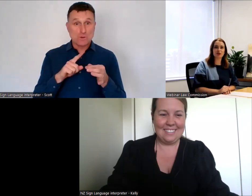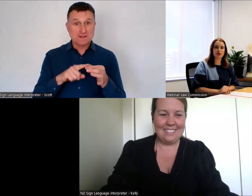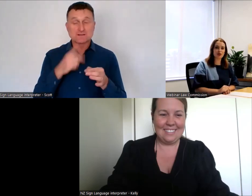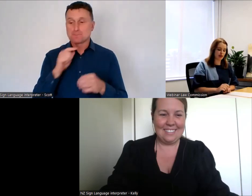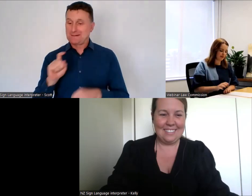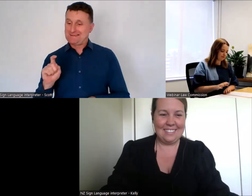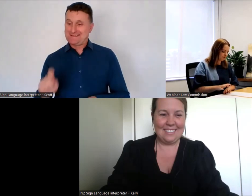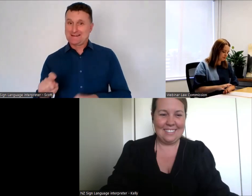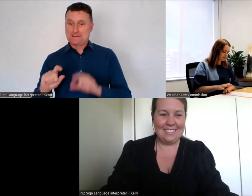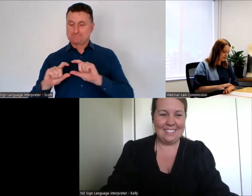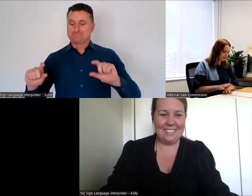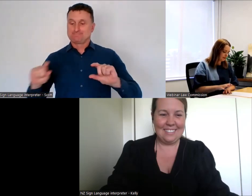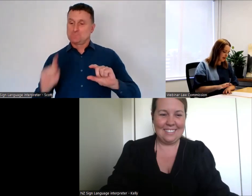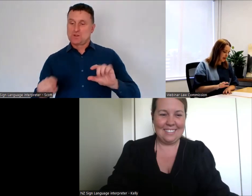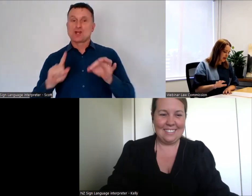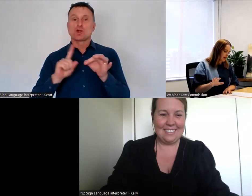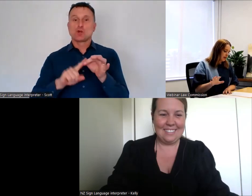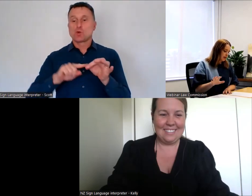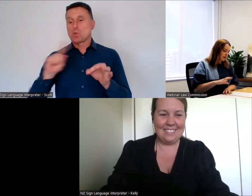at the bottom of your screen.